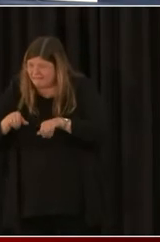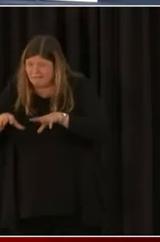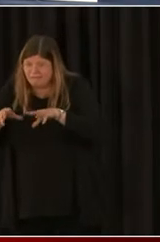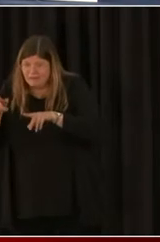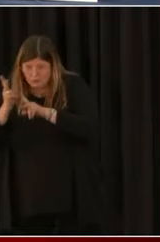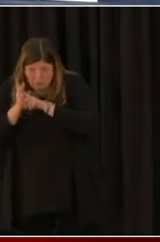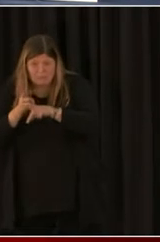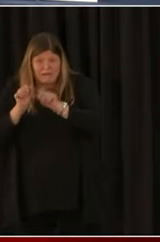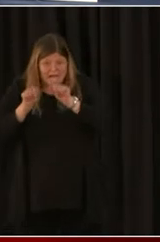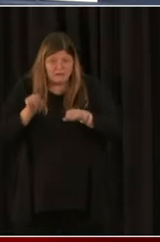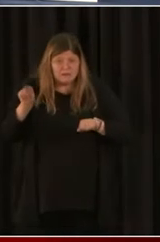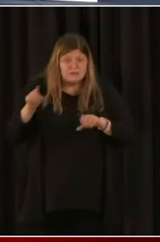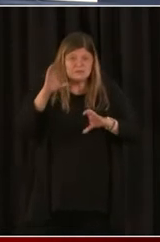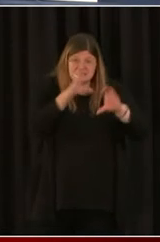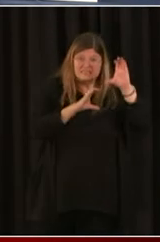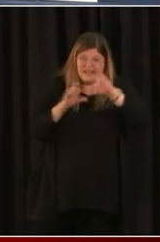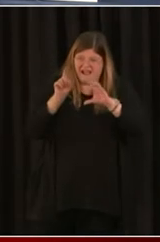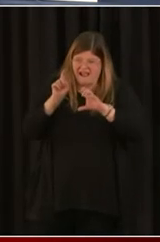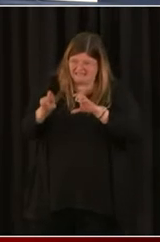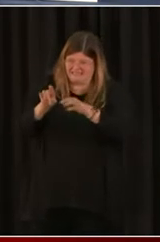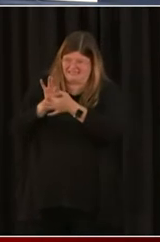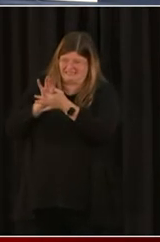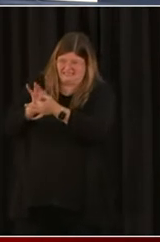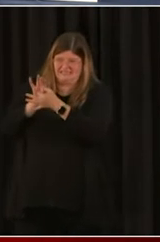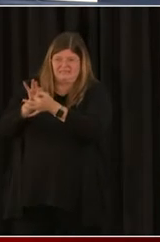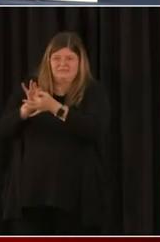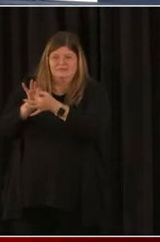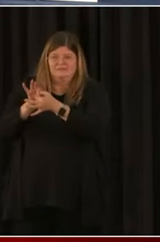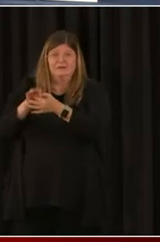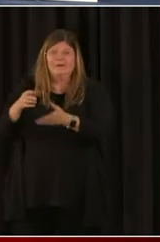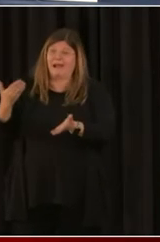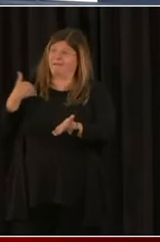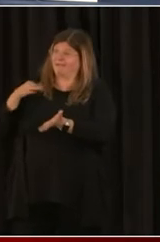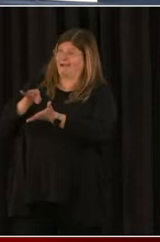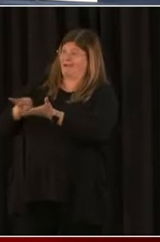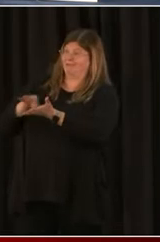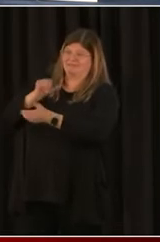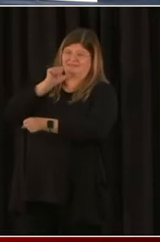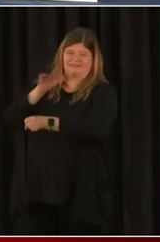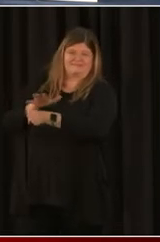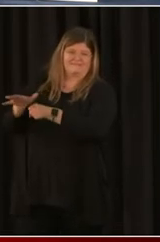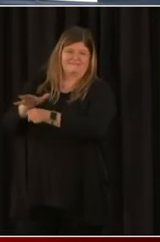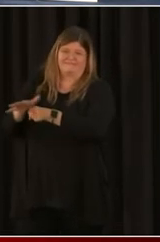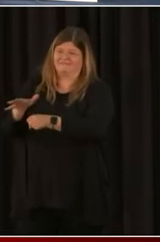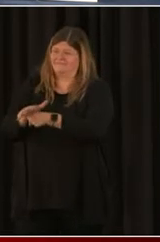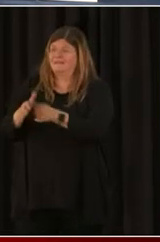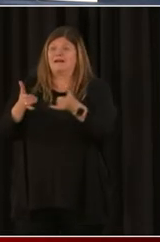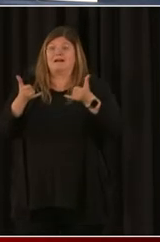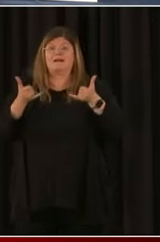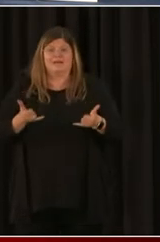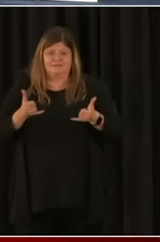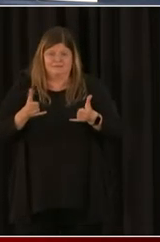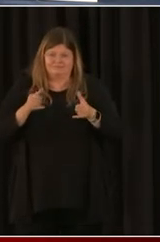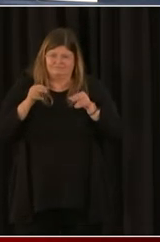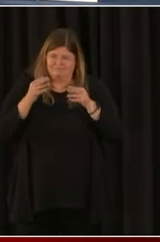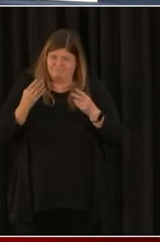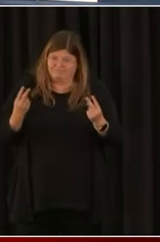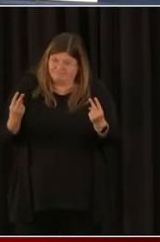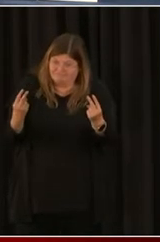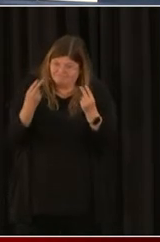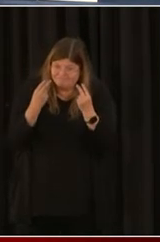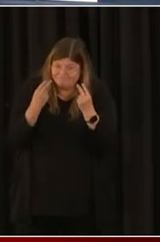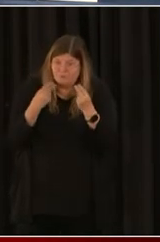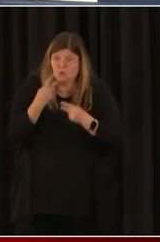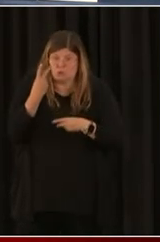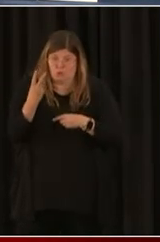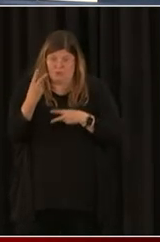as we prepare for this next round, you know, the urgent, urgent message that I want people to hear from us, you know, it's really two-fold. Start now. It